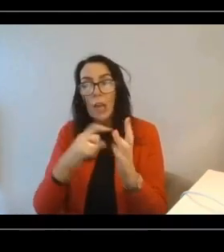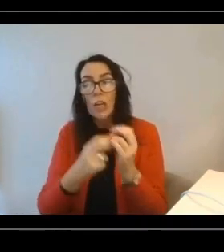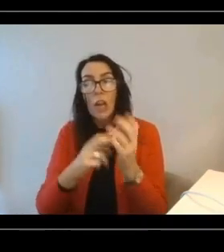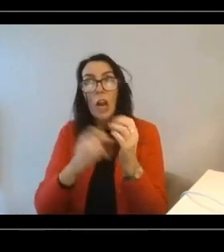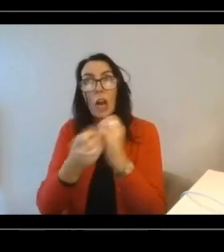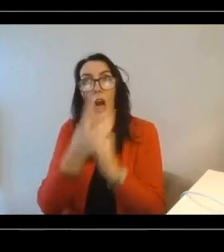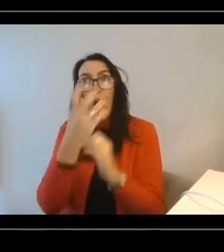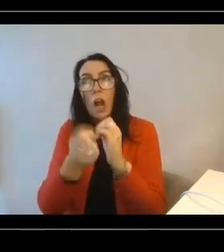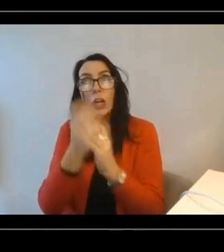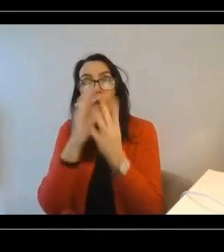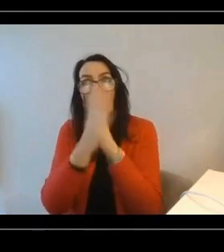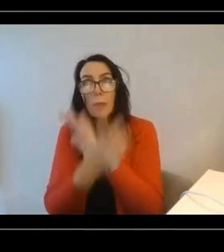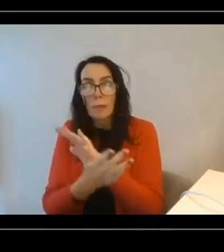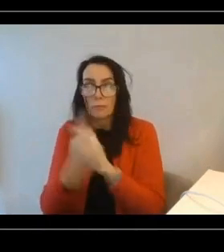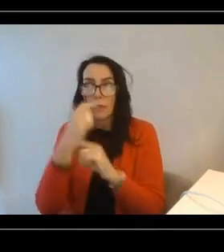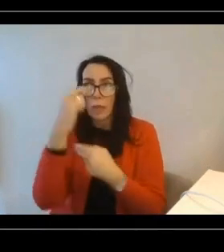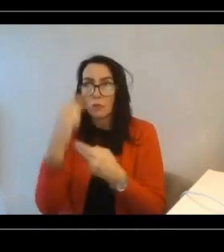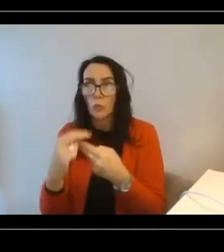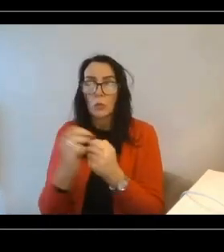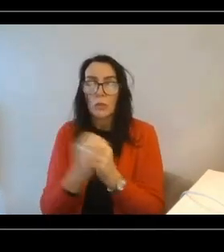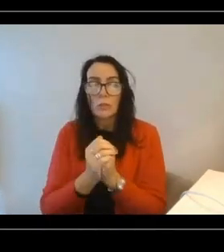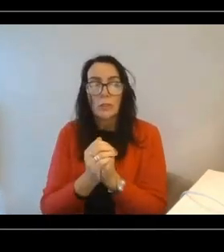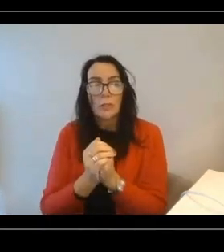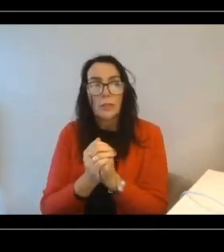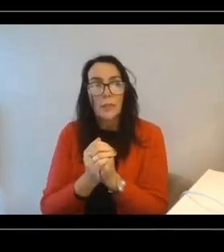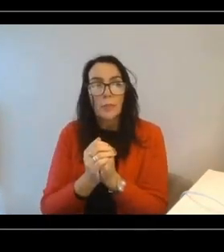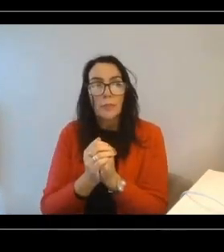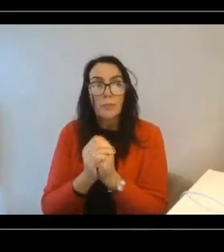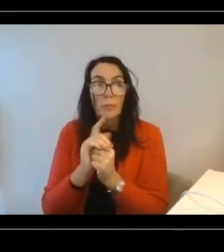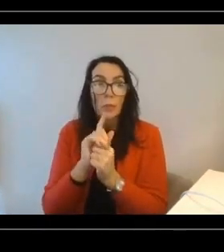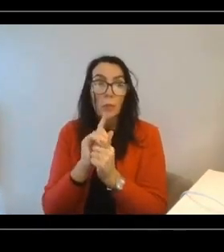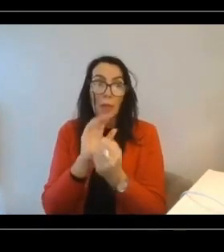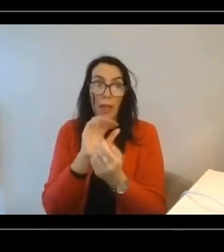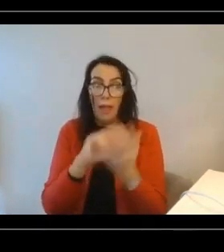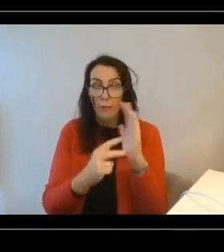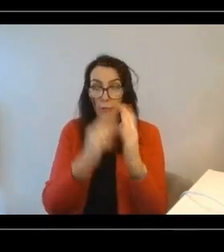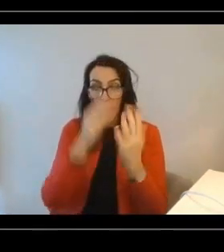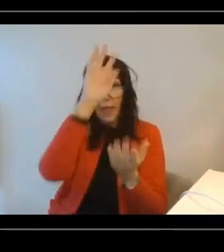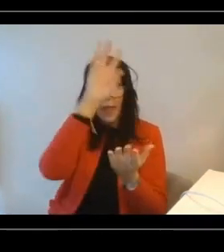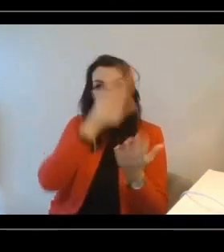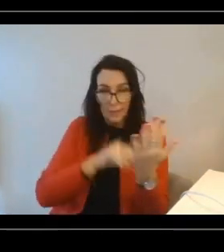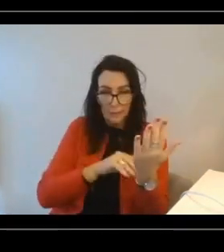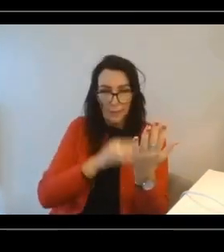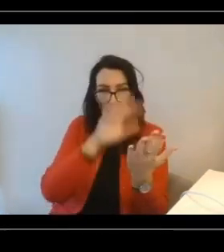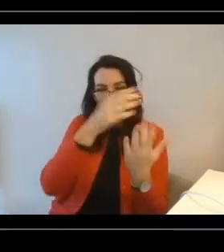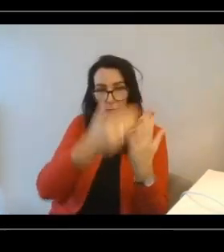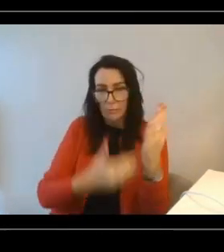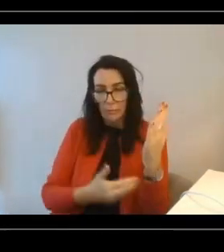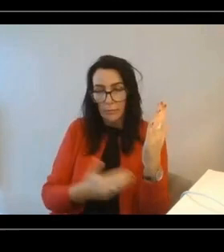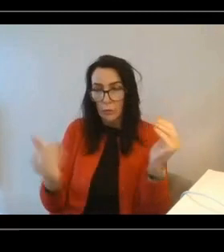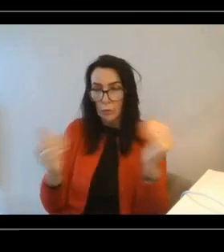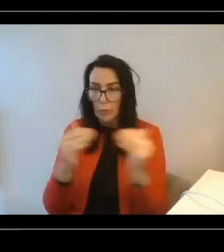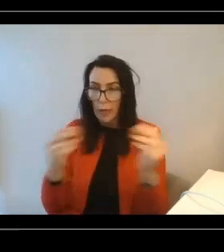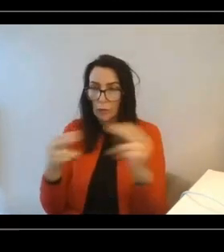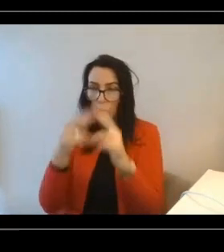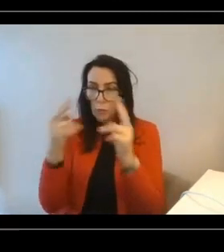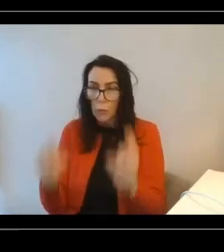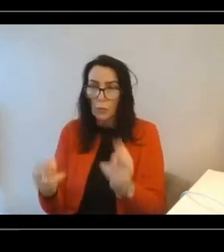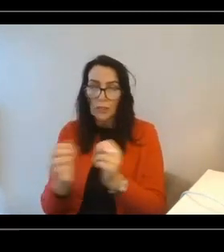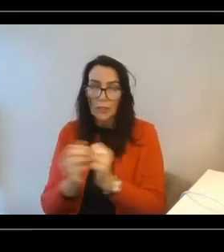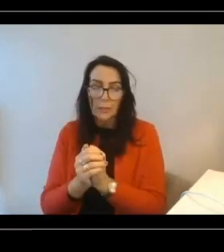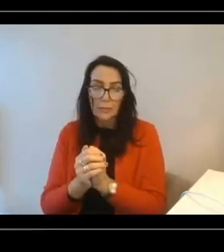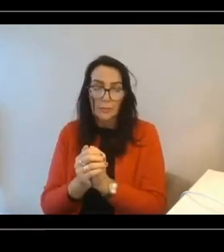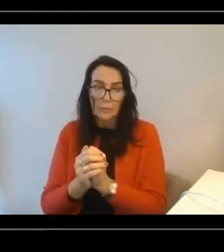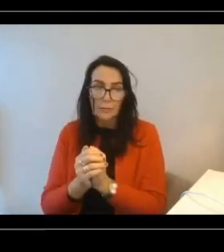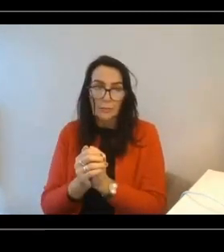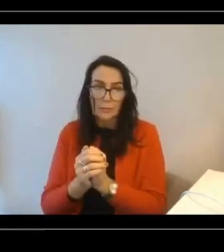takeaway from the tool is a report summarizes the customer's plan and provides impartial energy saving advice tailored to their property. In terms